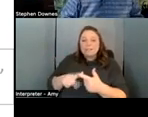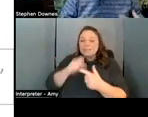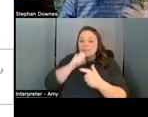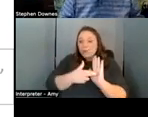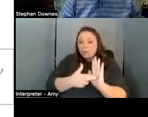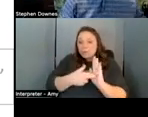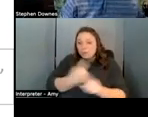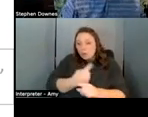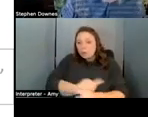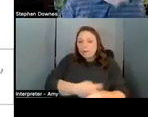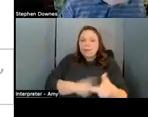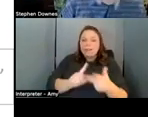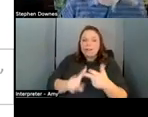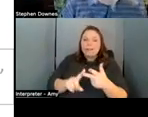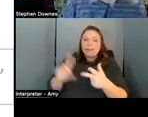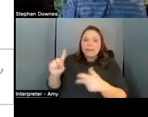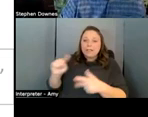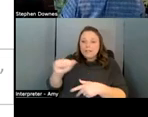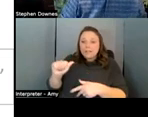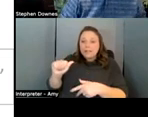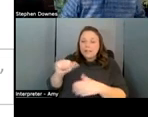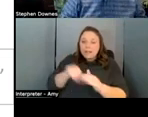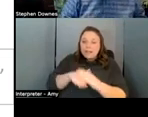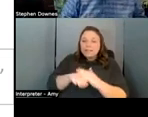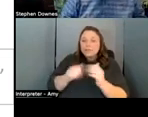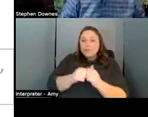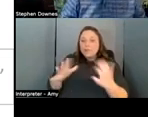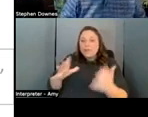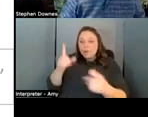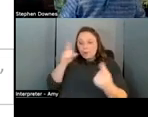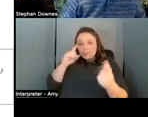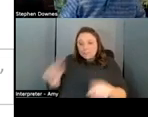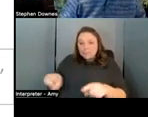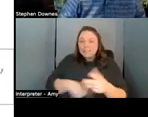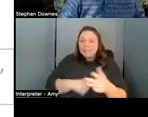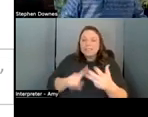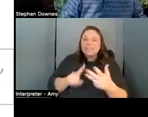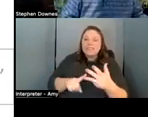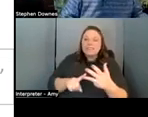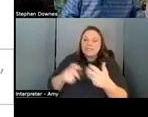data access without consent issues with inclusivity the